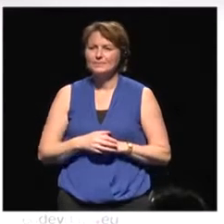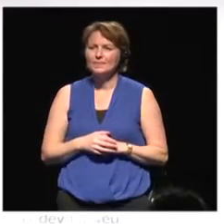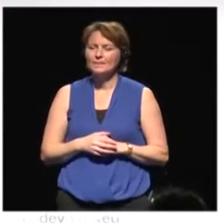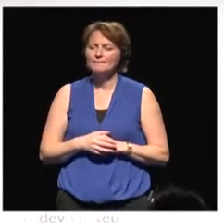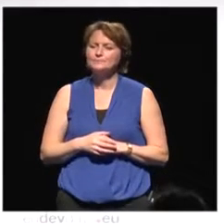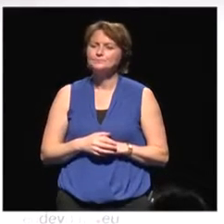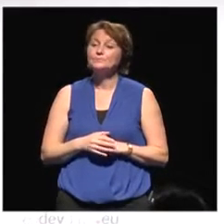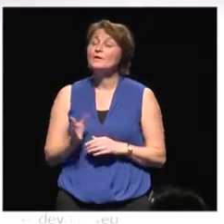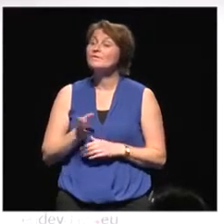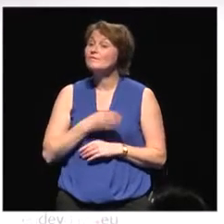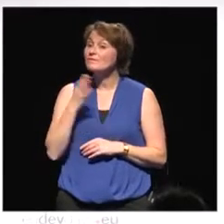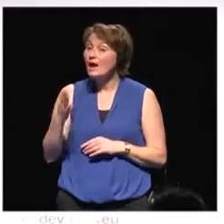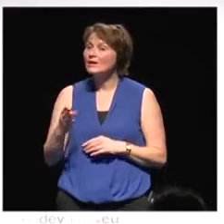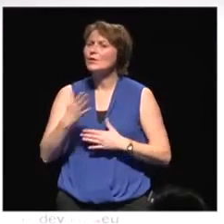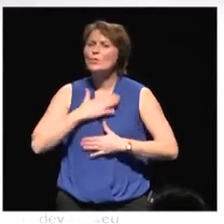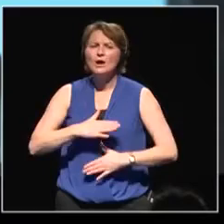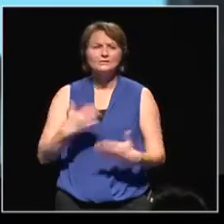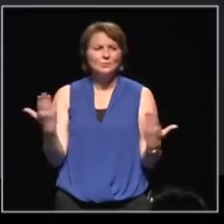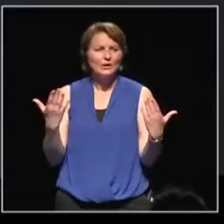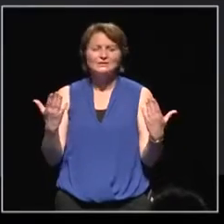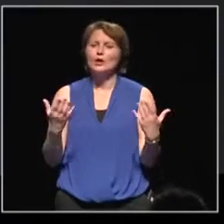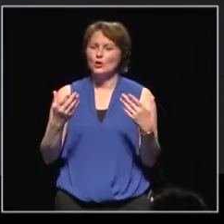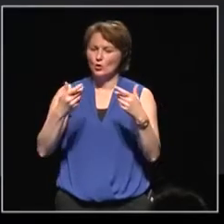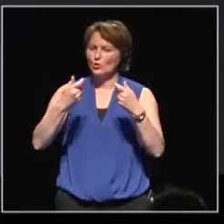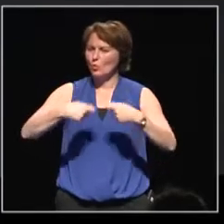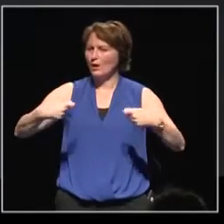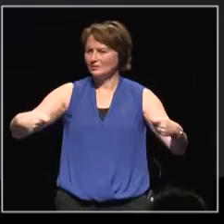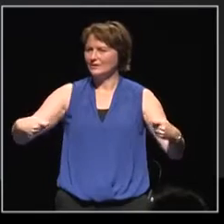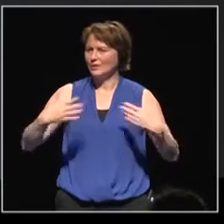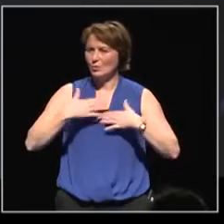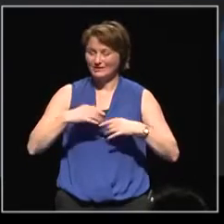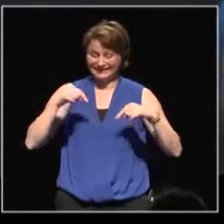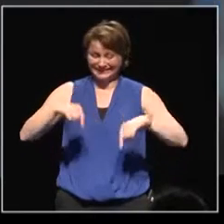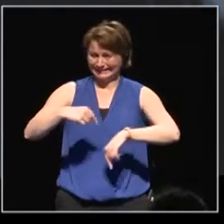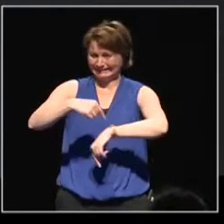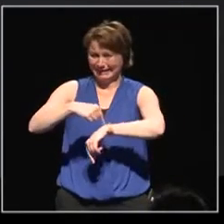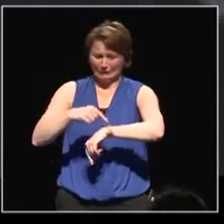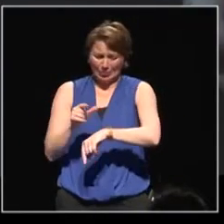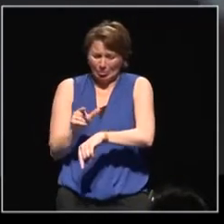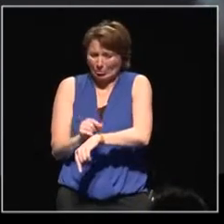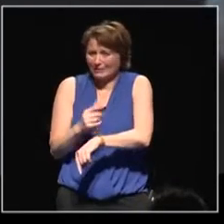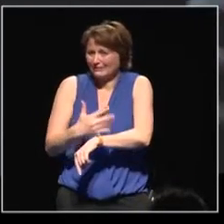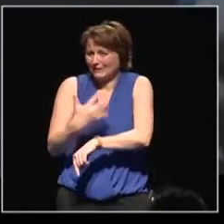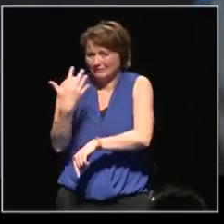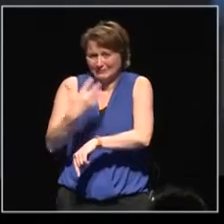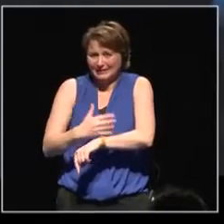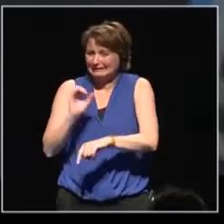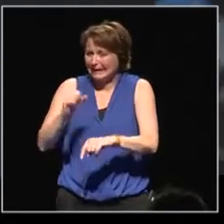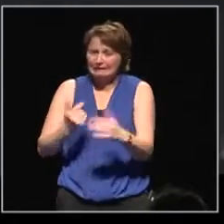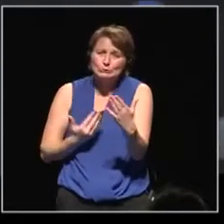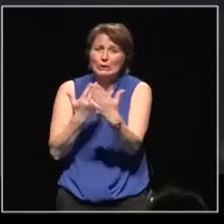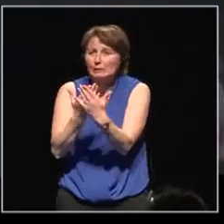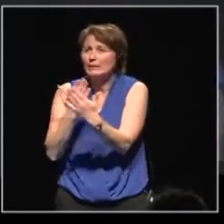Finally, getting back to quality. There isn't time in this type of brief presentation to go into any detail and recommendations or anything,